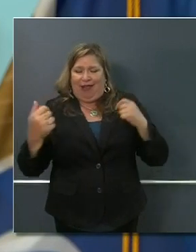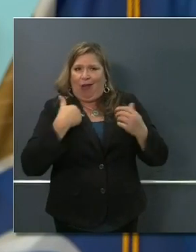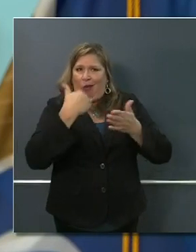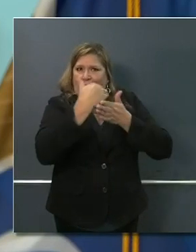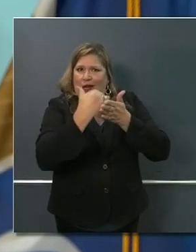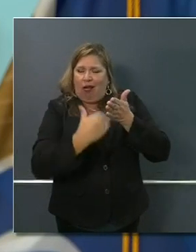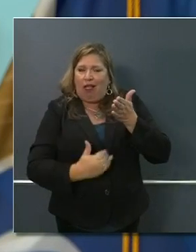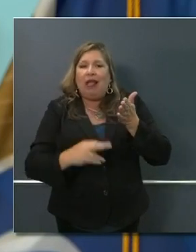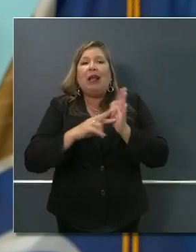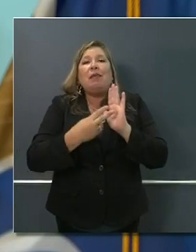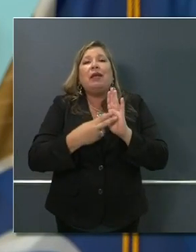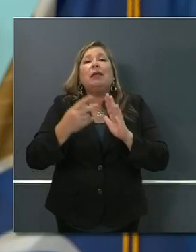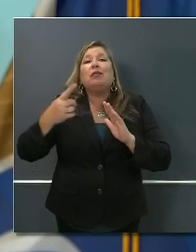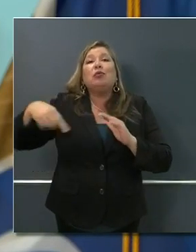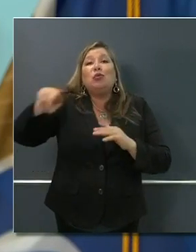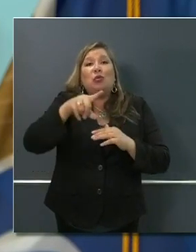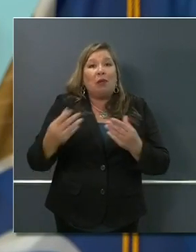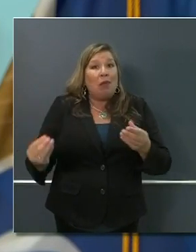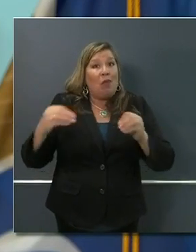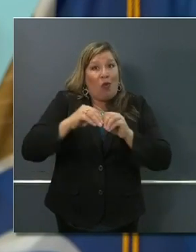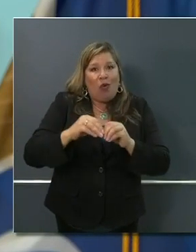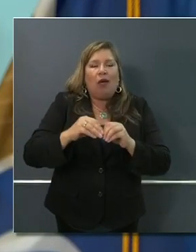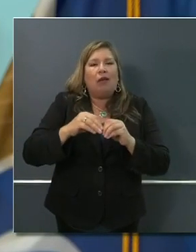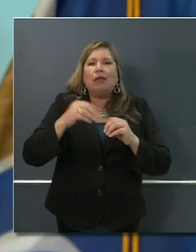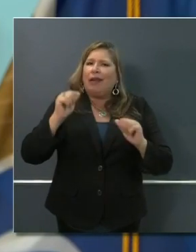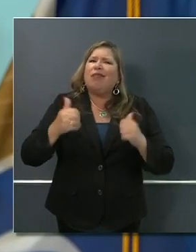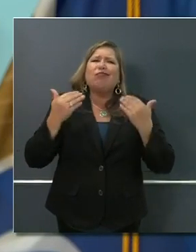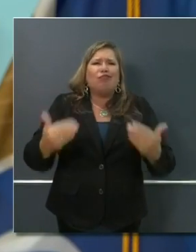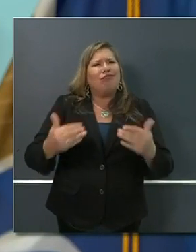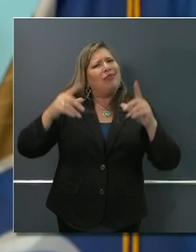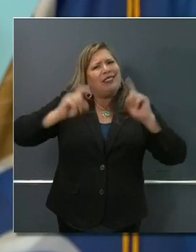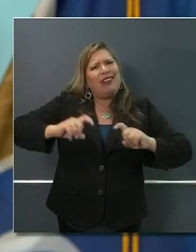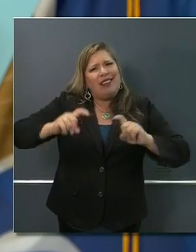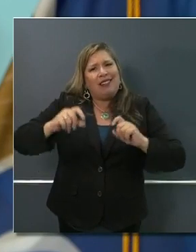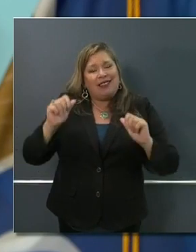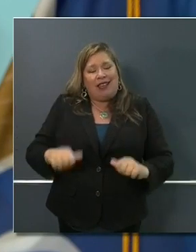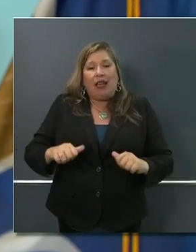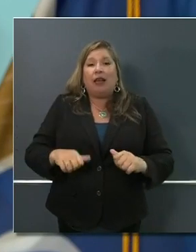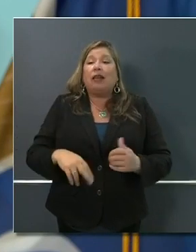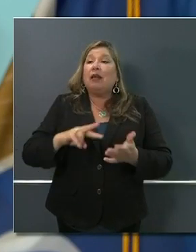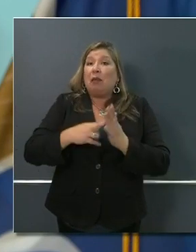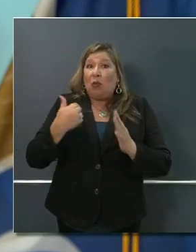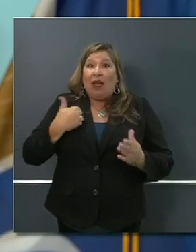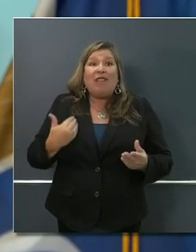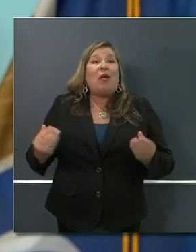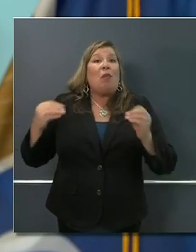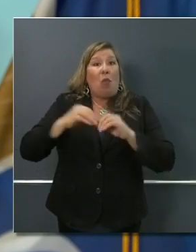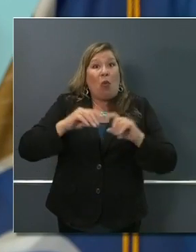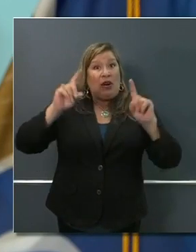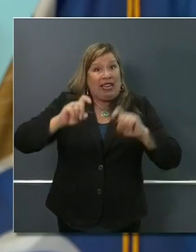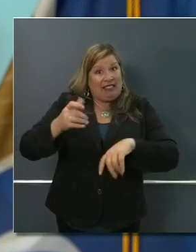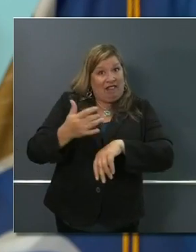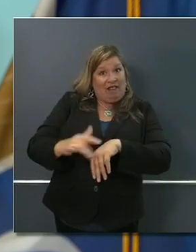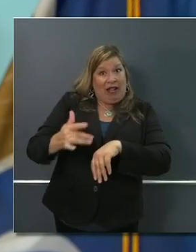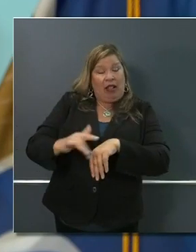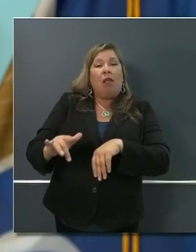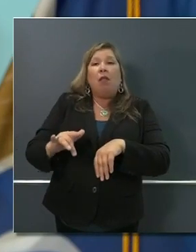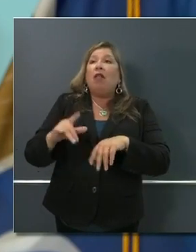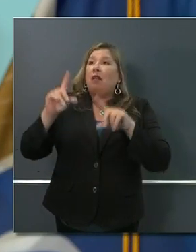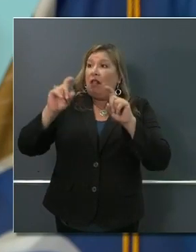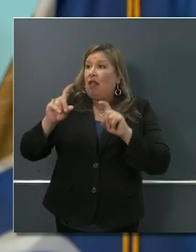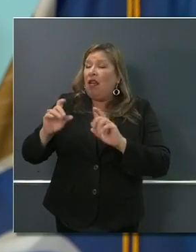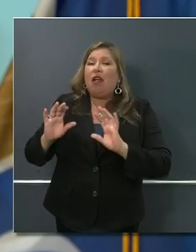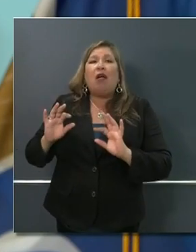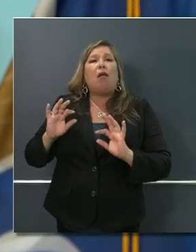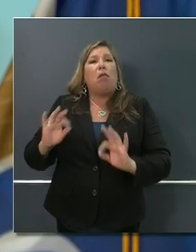Californians can and should be tested. And as we increase those supplies more and more each week, we will begin to relax those, update those